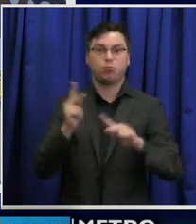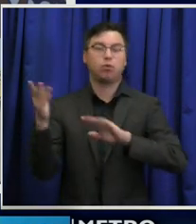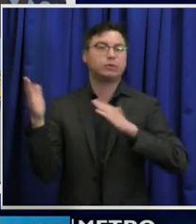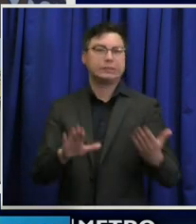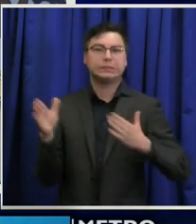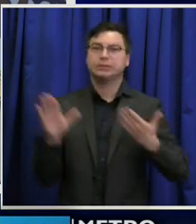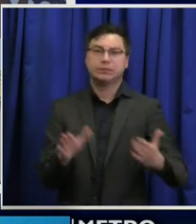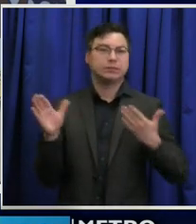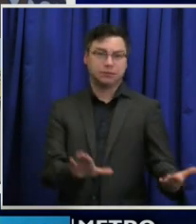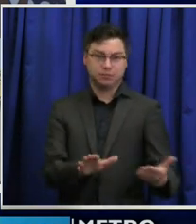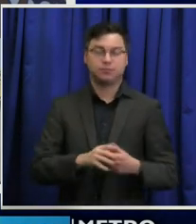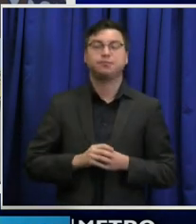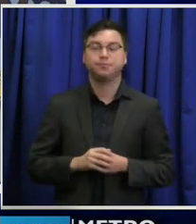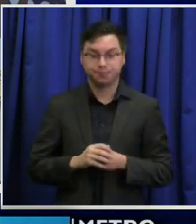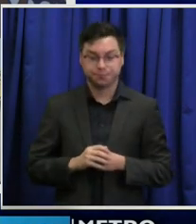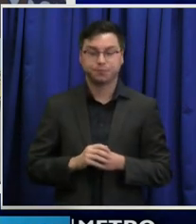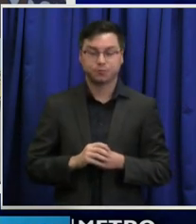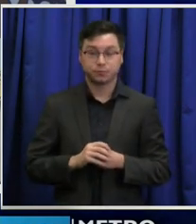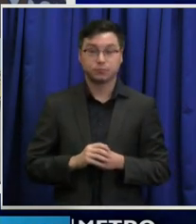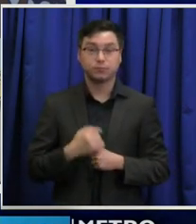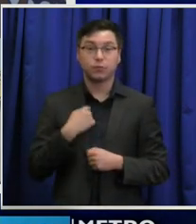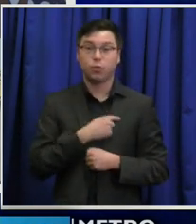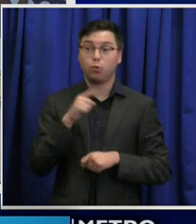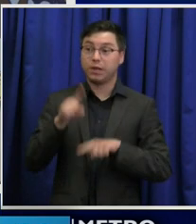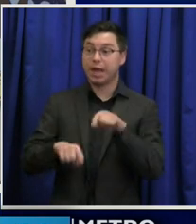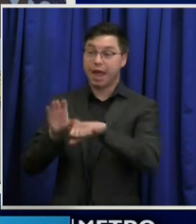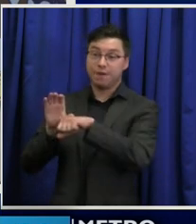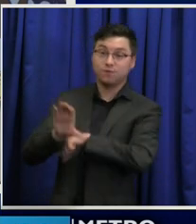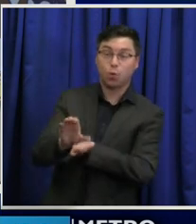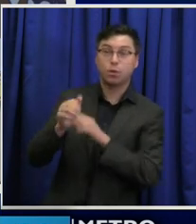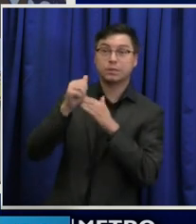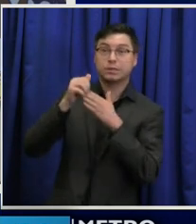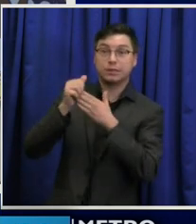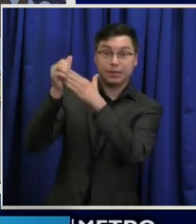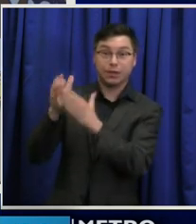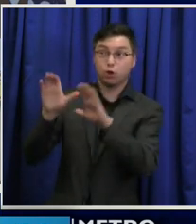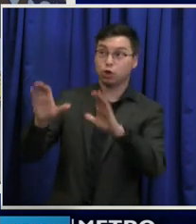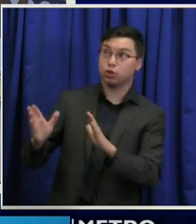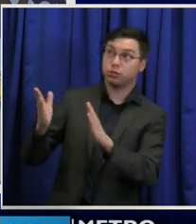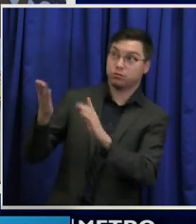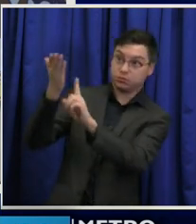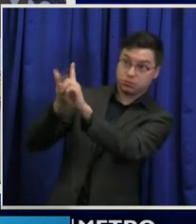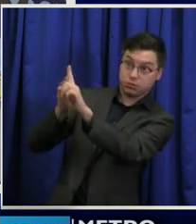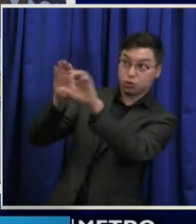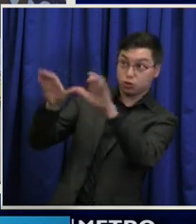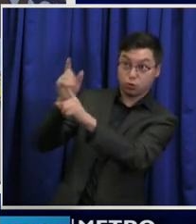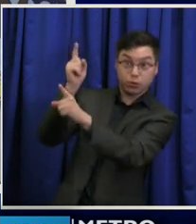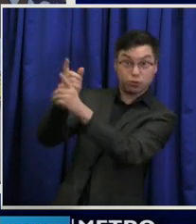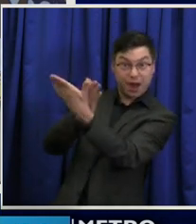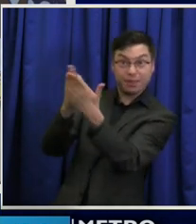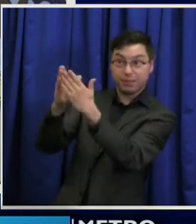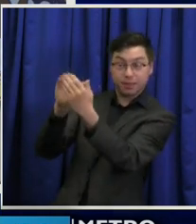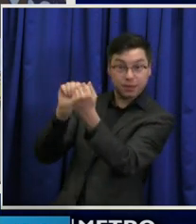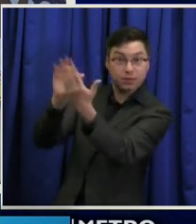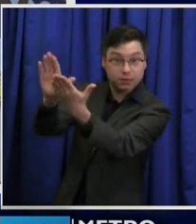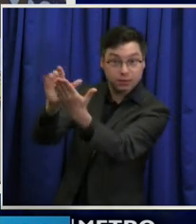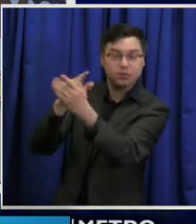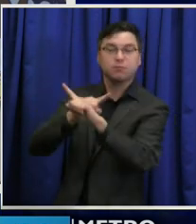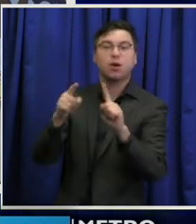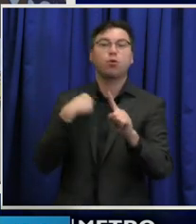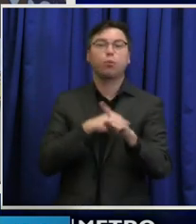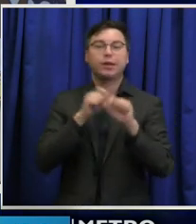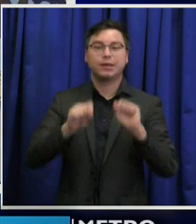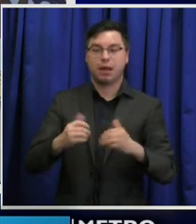We cannot force leaders to do the right thing, but we can take our own responsibility to protect